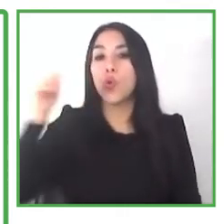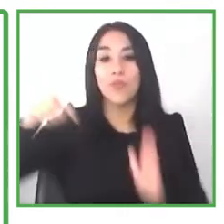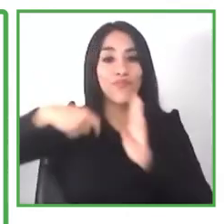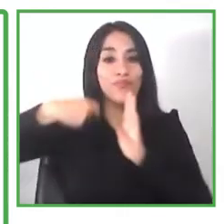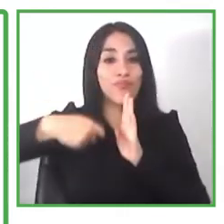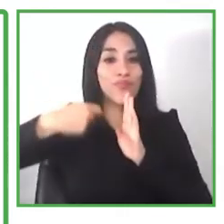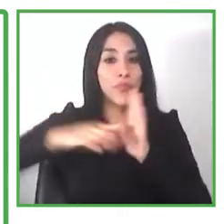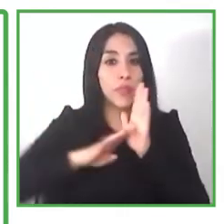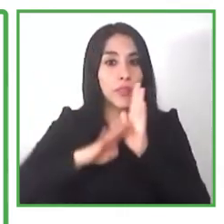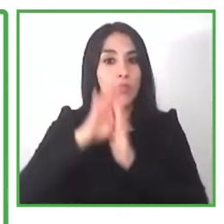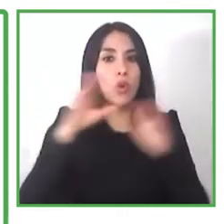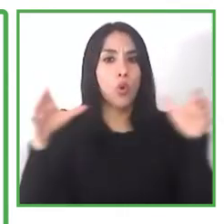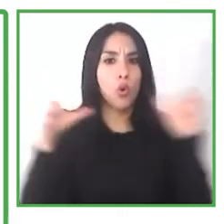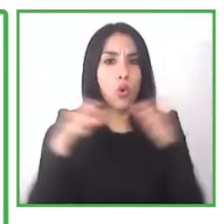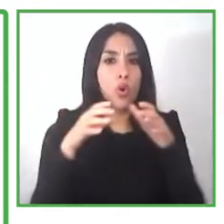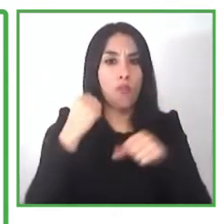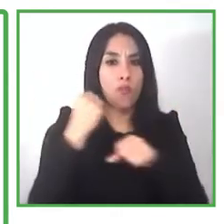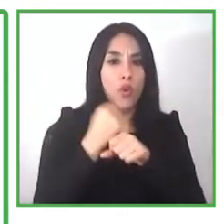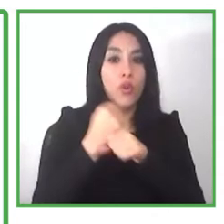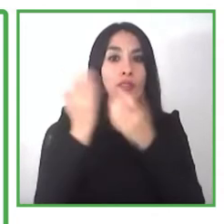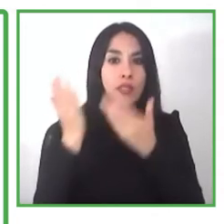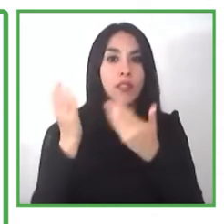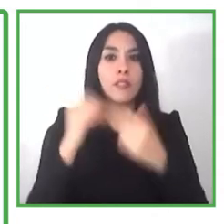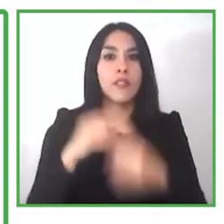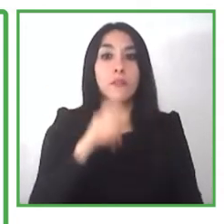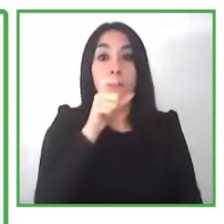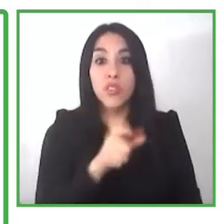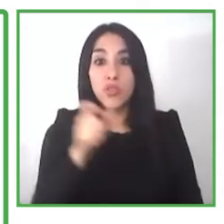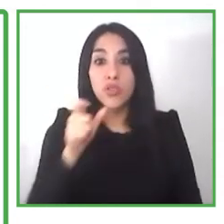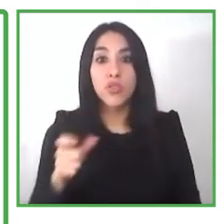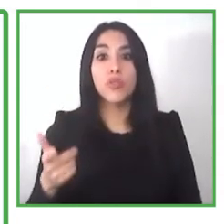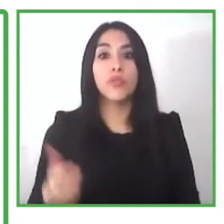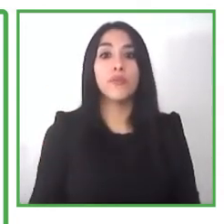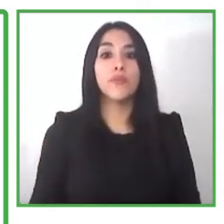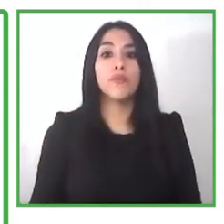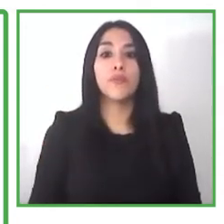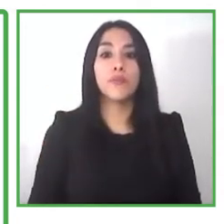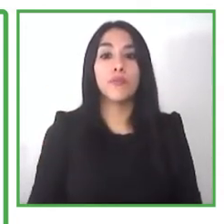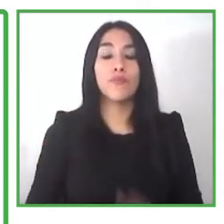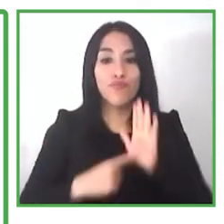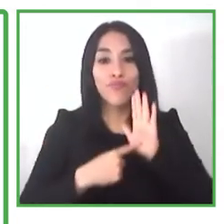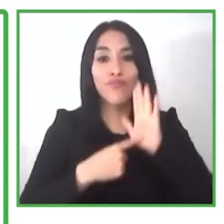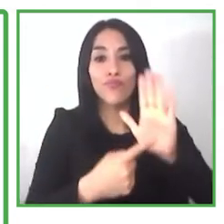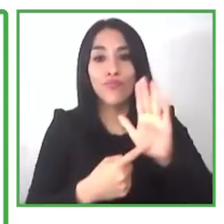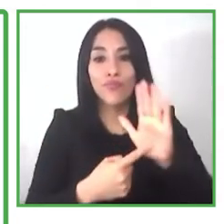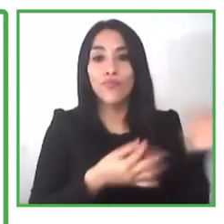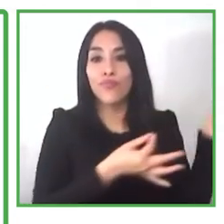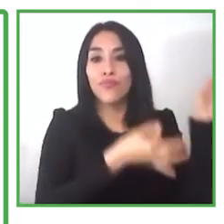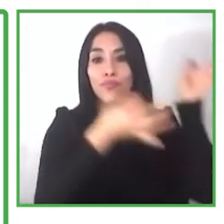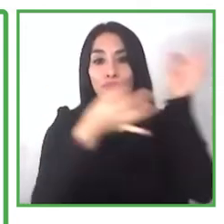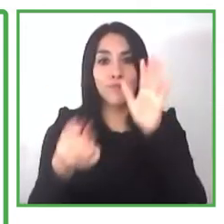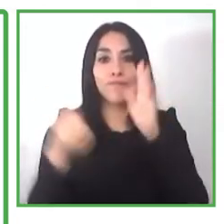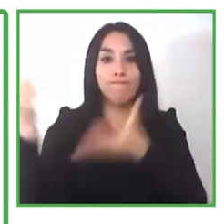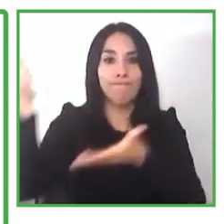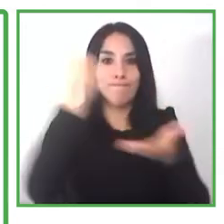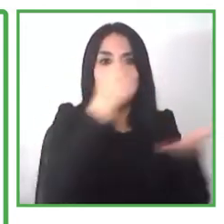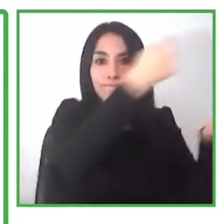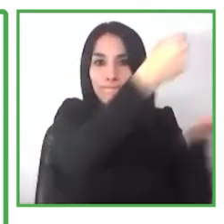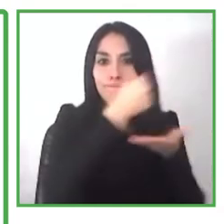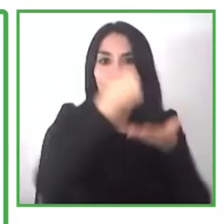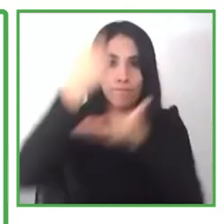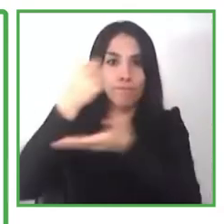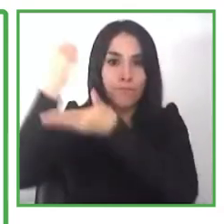um our graduated students and what we do is we break down that money and we then find them